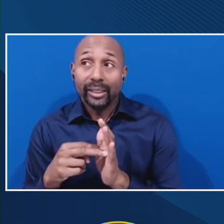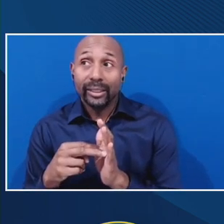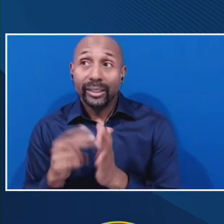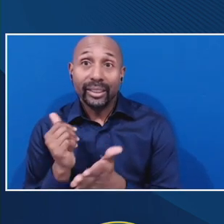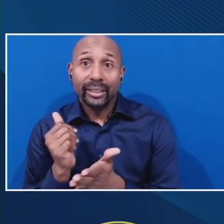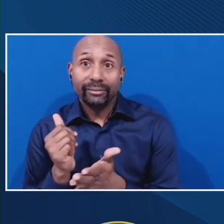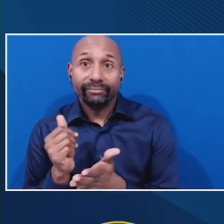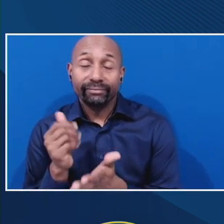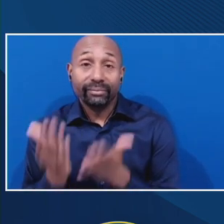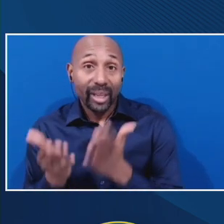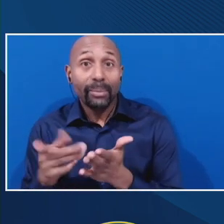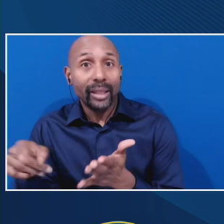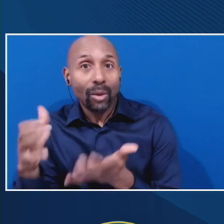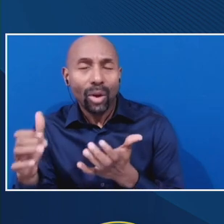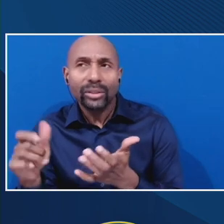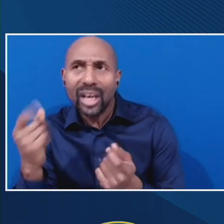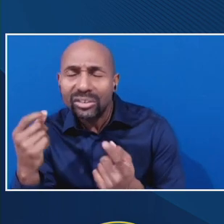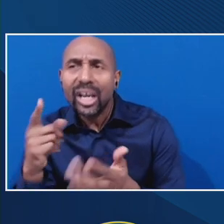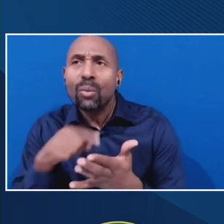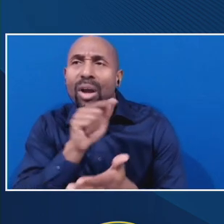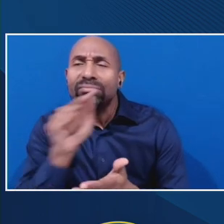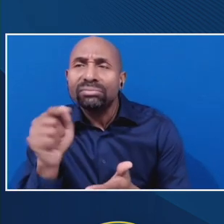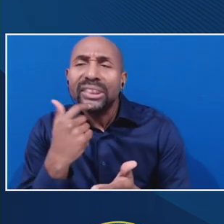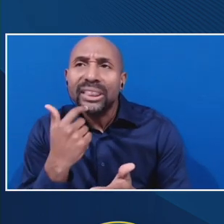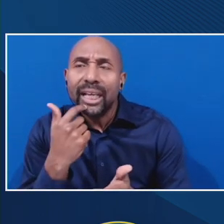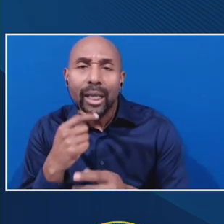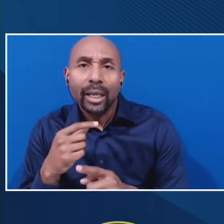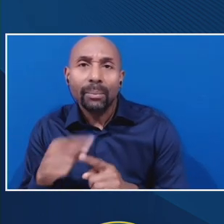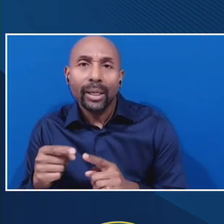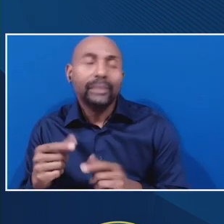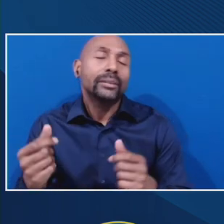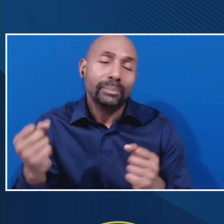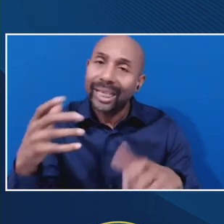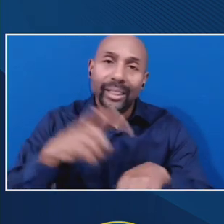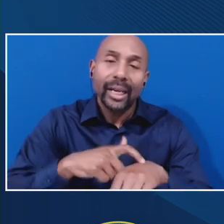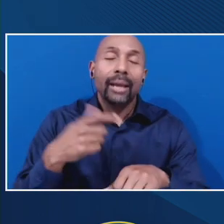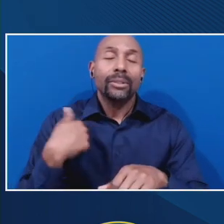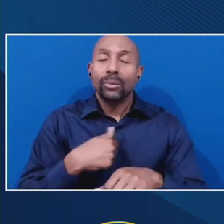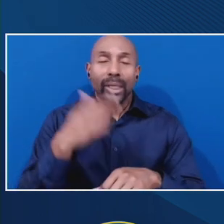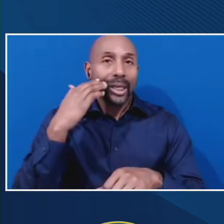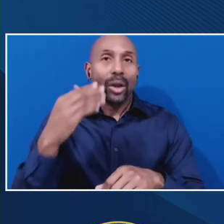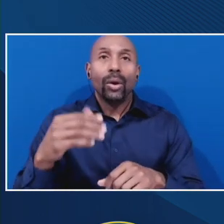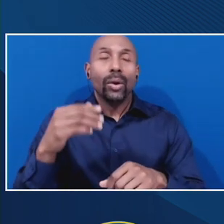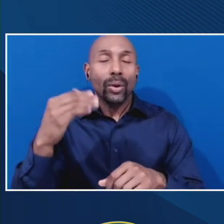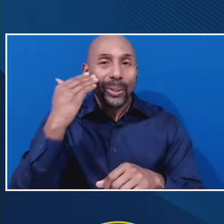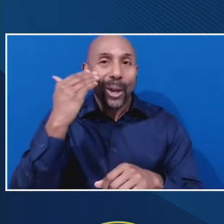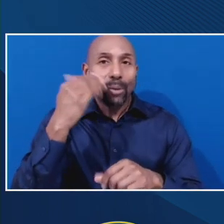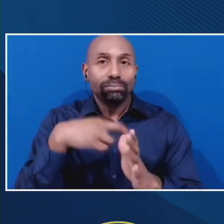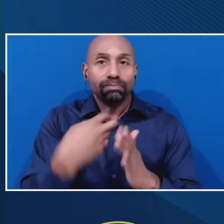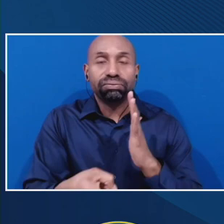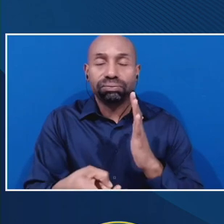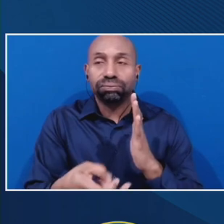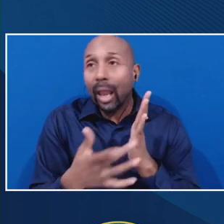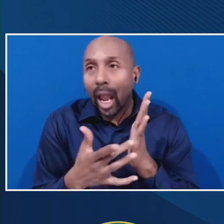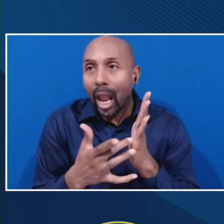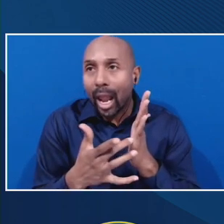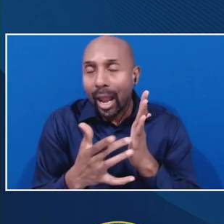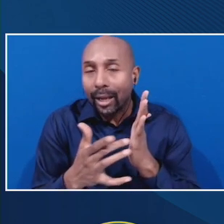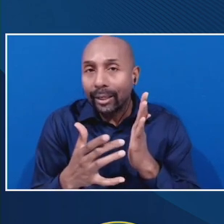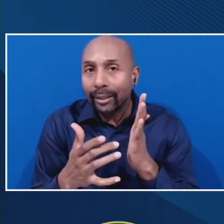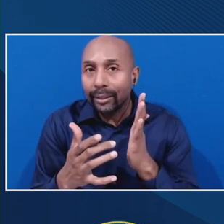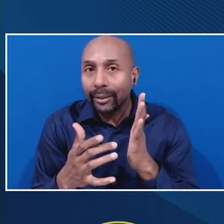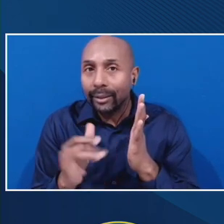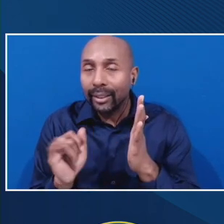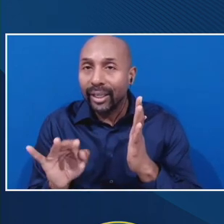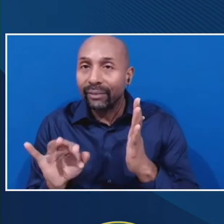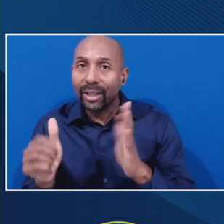of the times we know that we get into a level of technicality. And so it seems as though if we do that and people can't share what they're